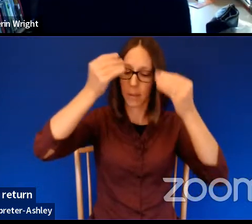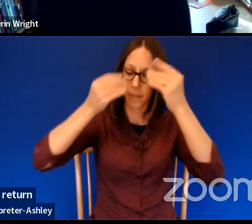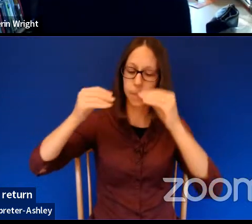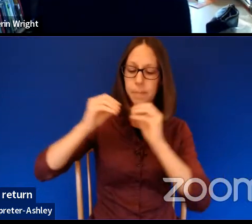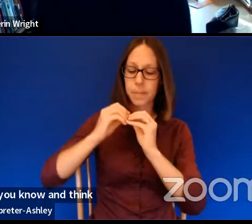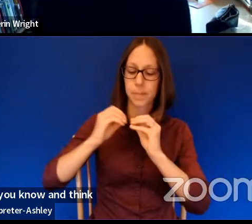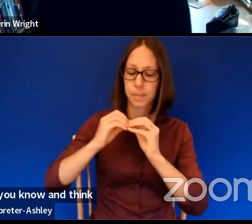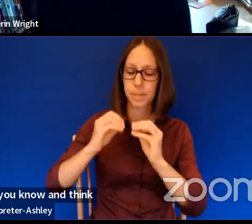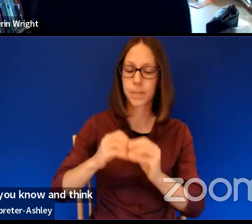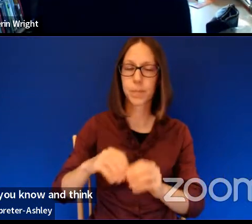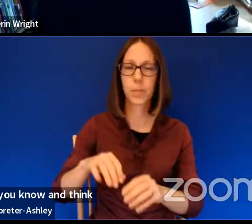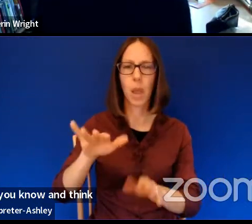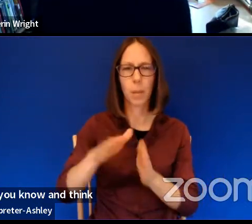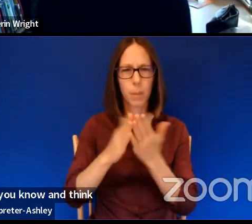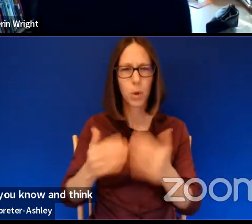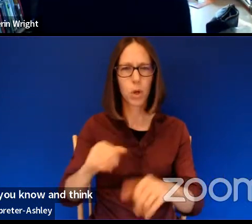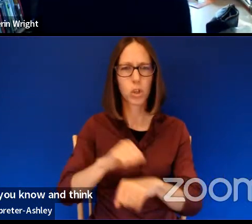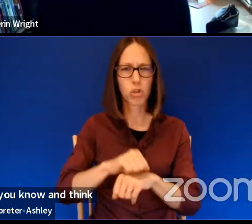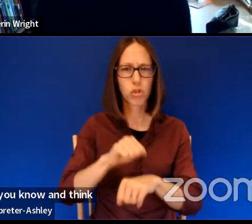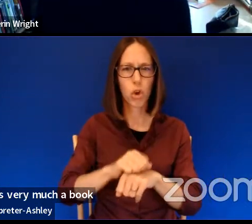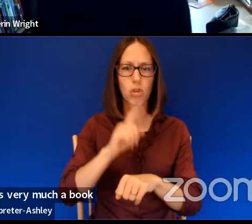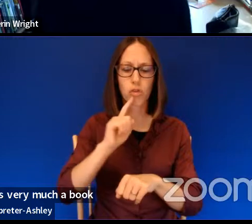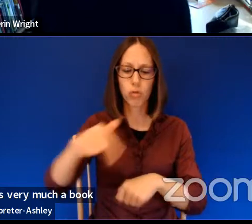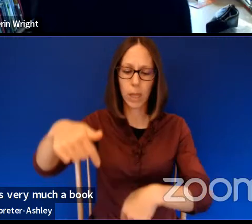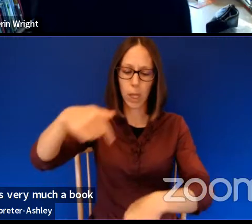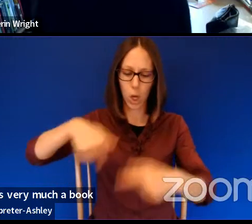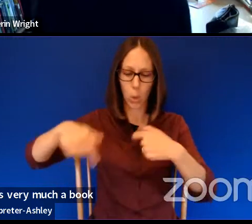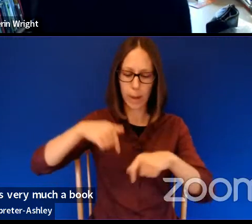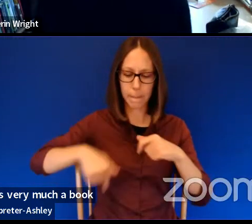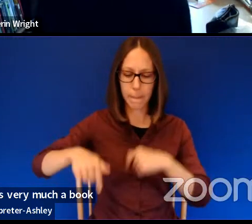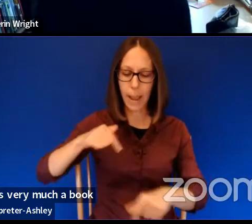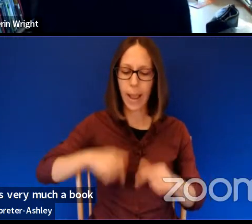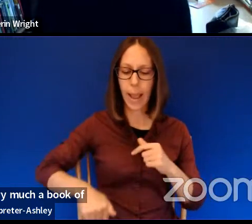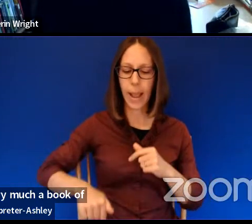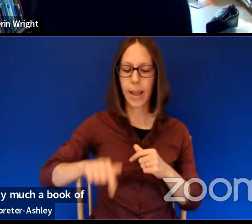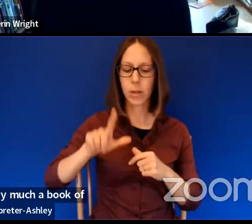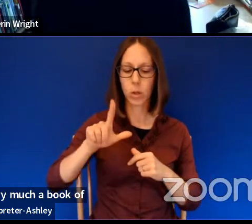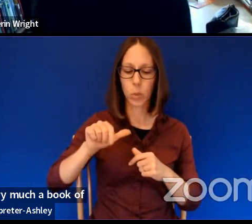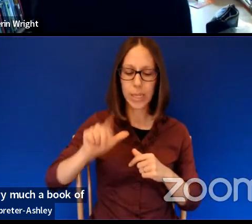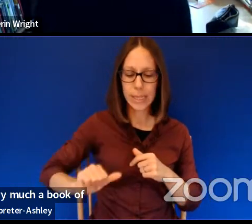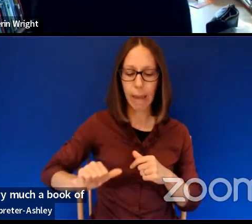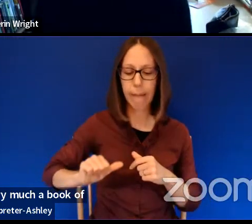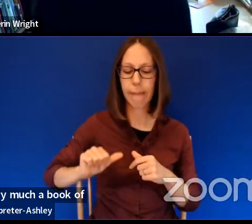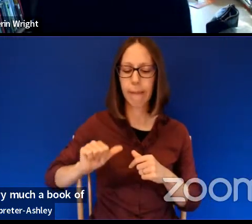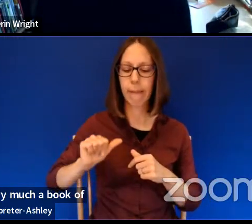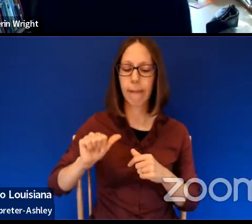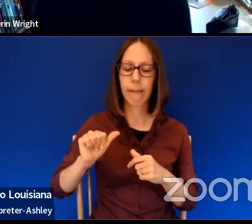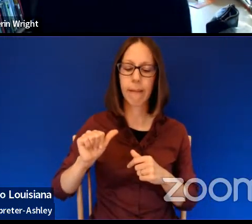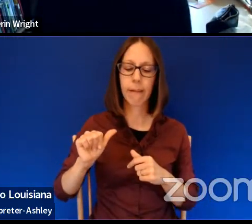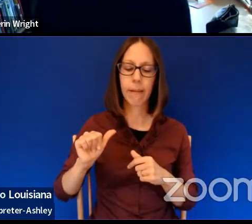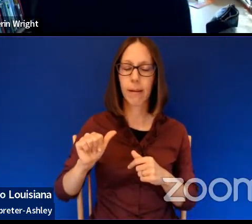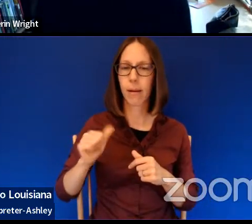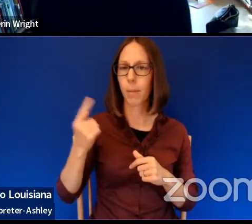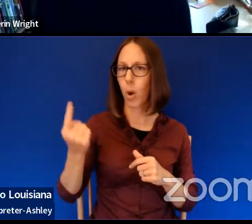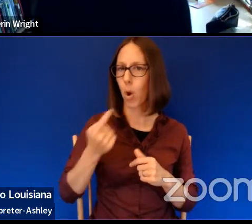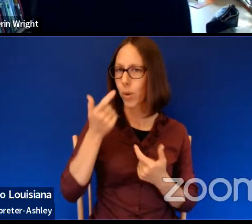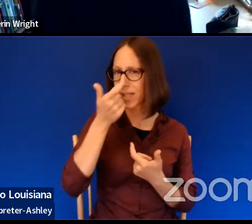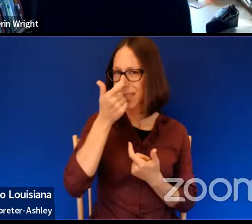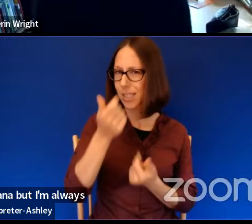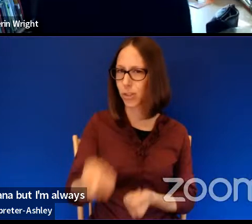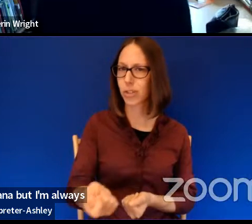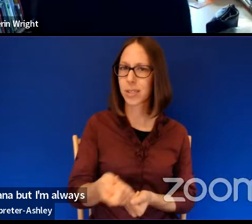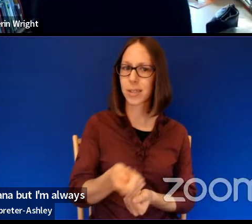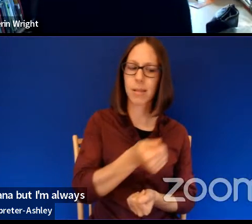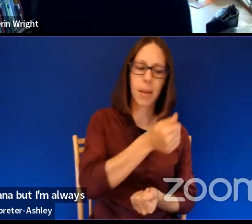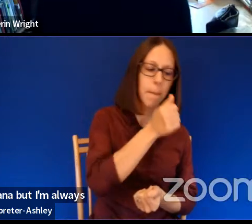I think stones is very much a book of returning of coming back to Louisiana. Um, but I'm always interested, I think in the public and the private